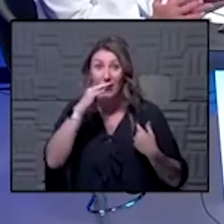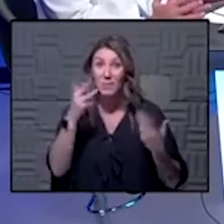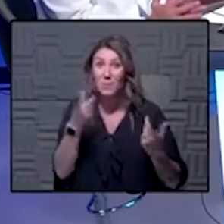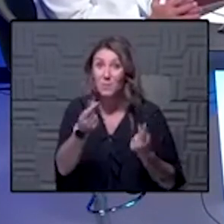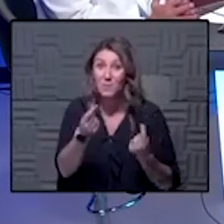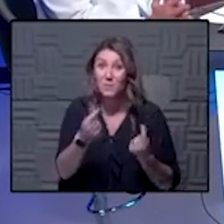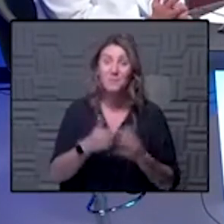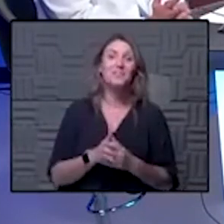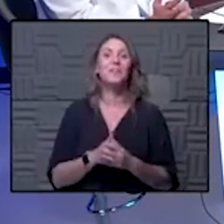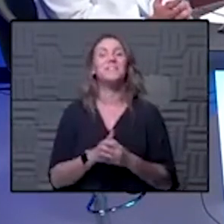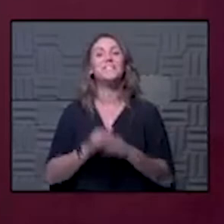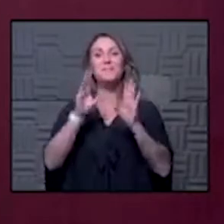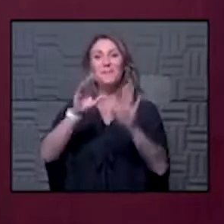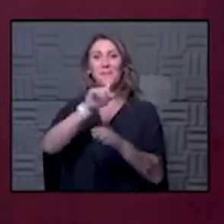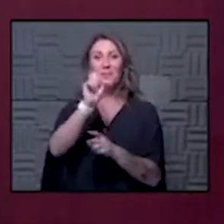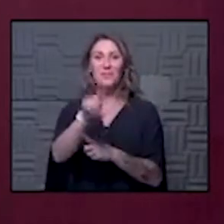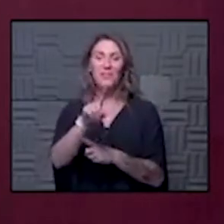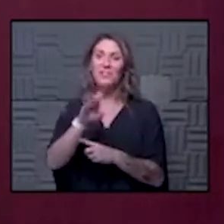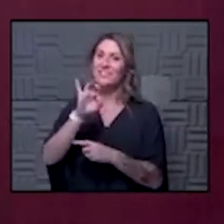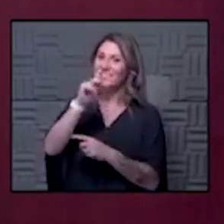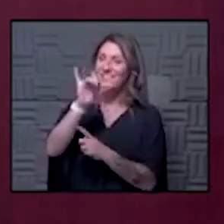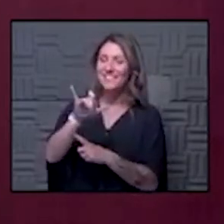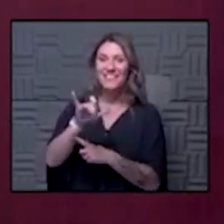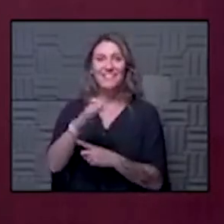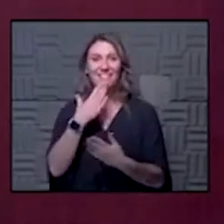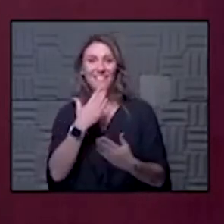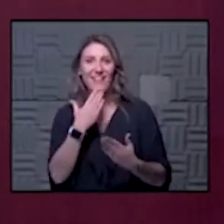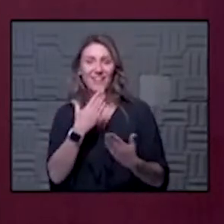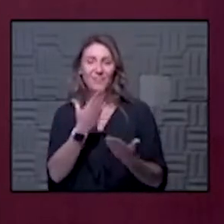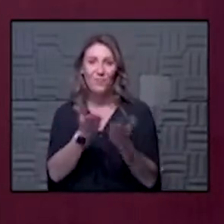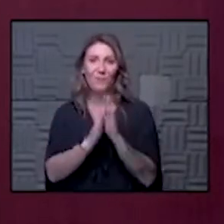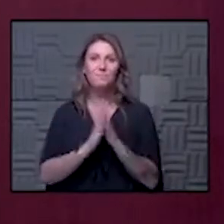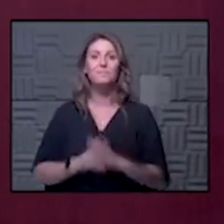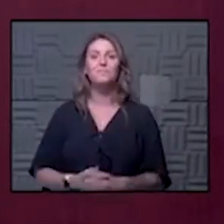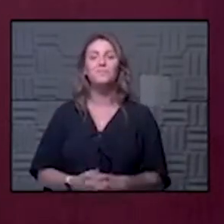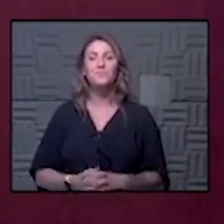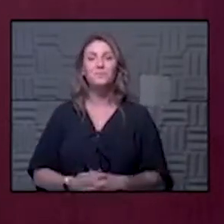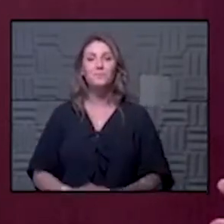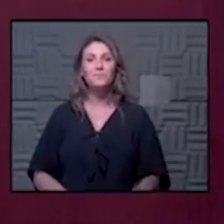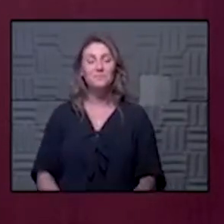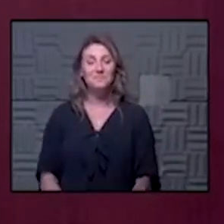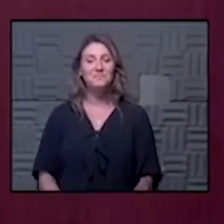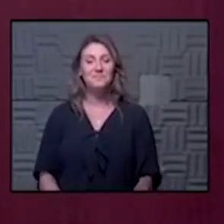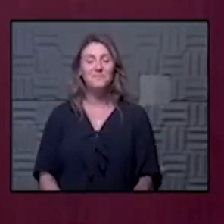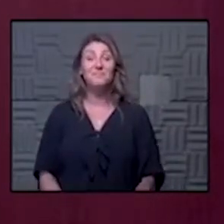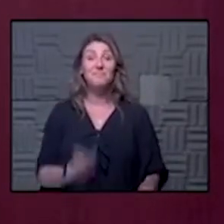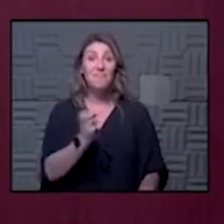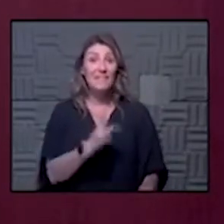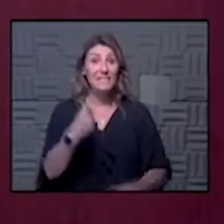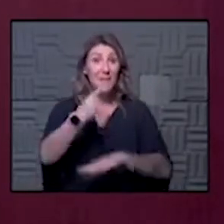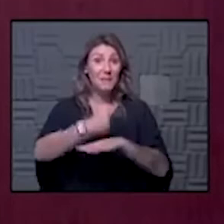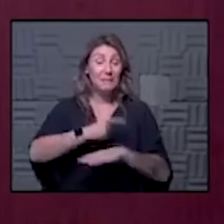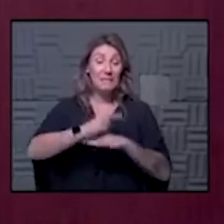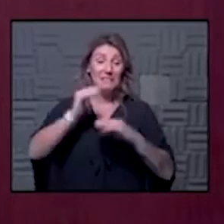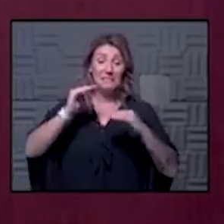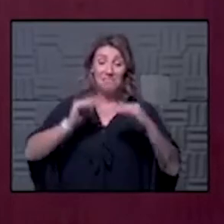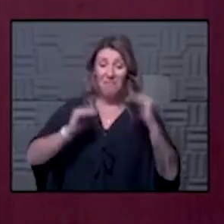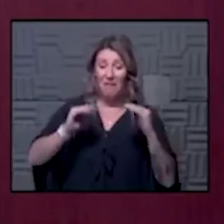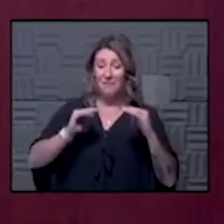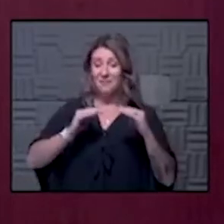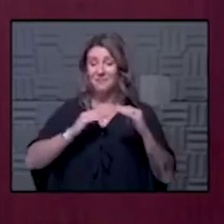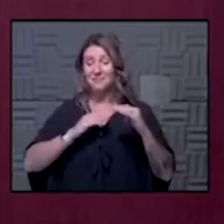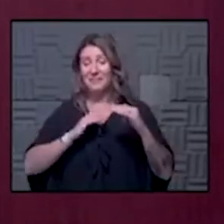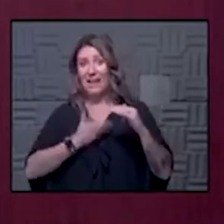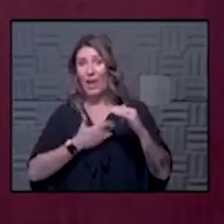all right back such a great question cindy thank you for asking um i think some days we balance better at our house than